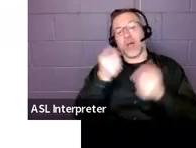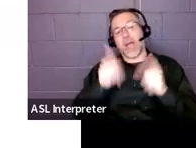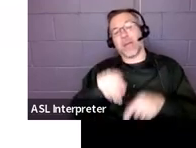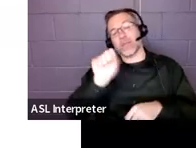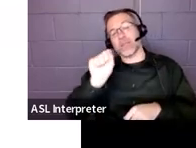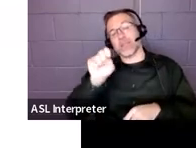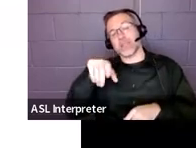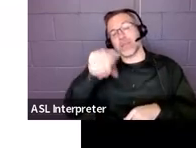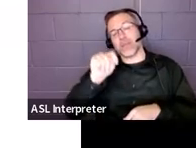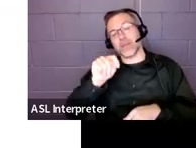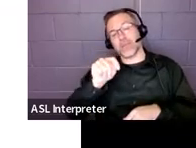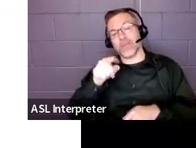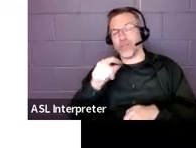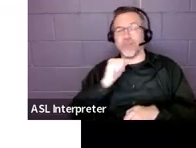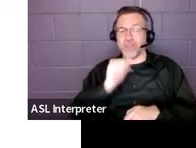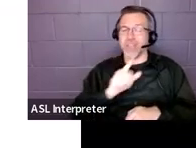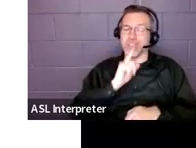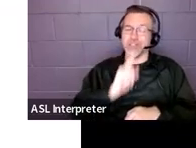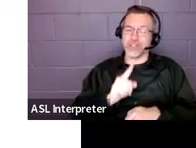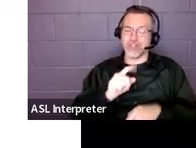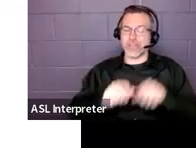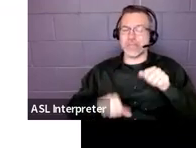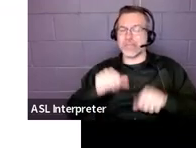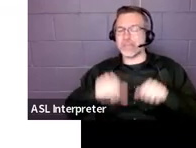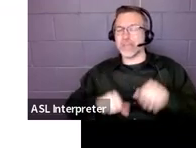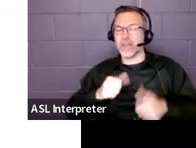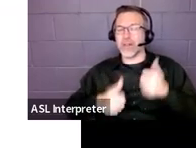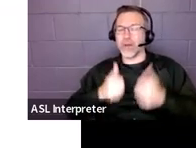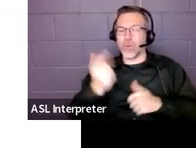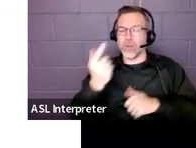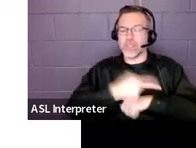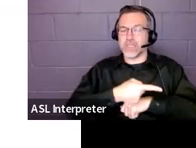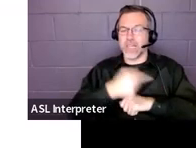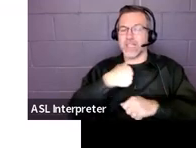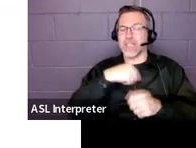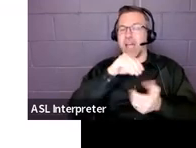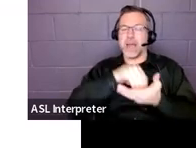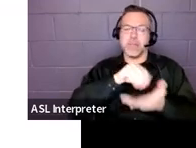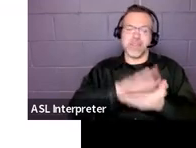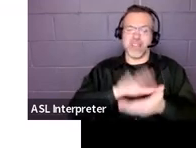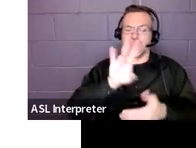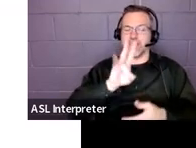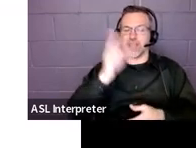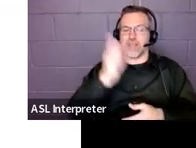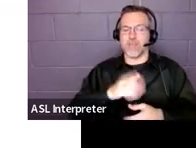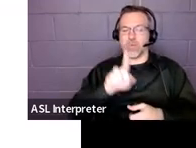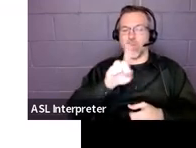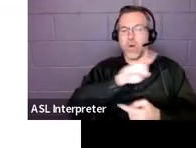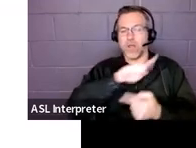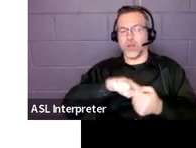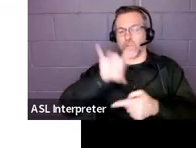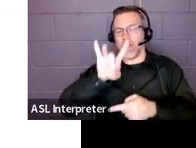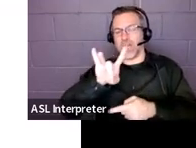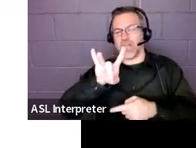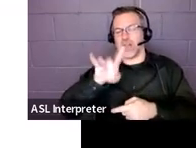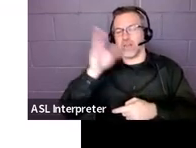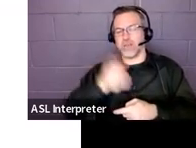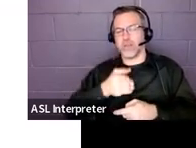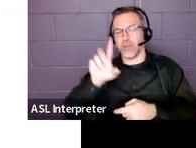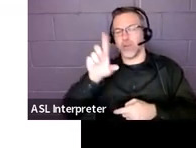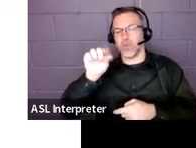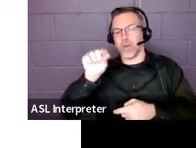sure what the dates are going to be, I just picked 7-1 to 8-20 because that's a window when ESY services